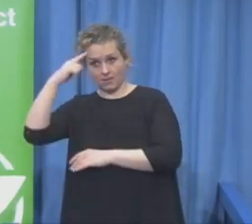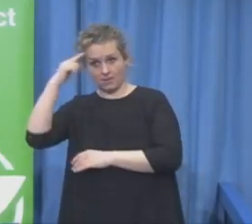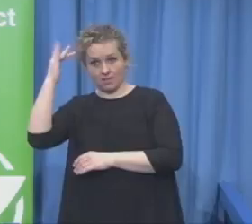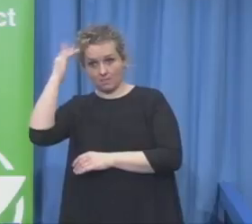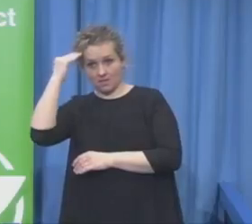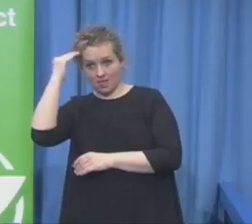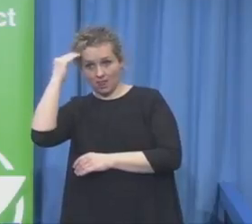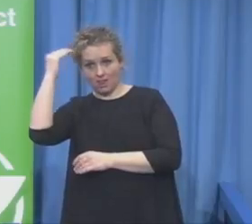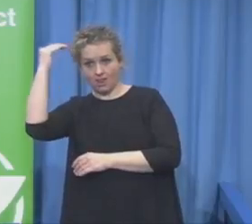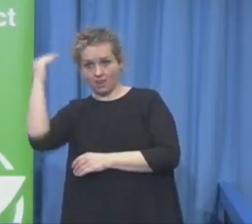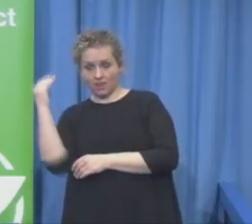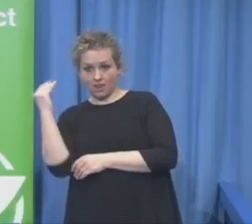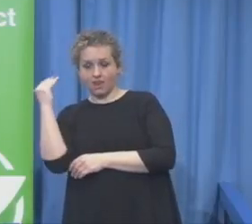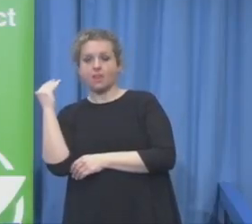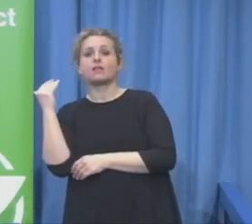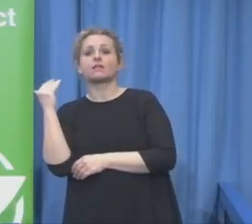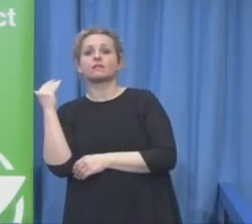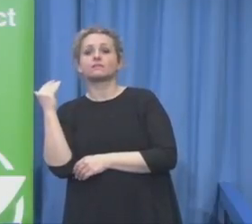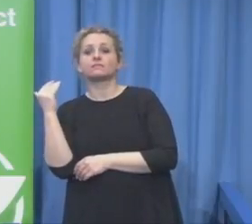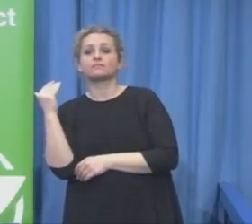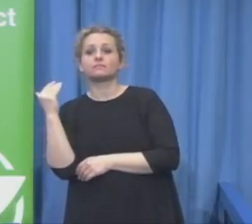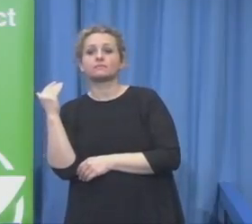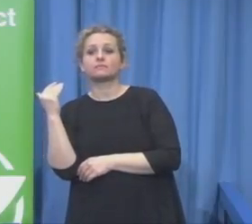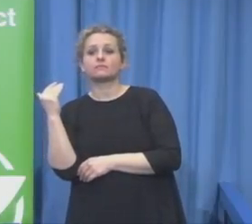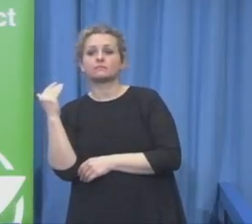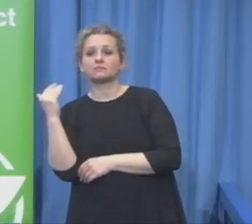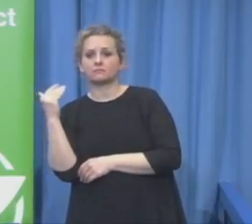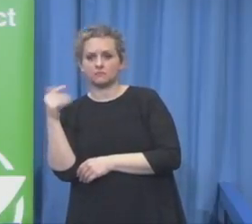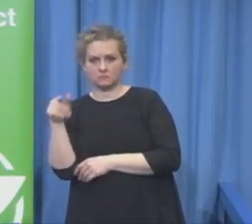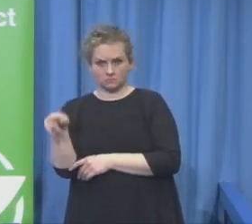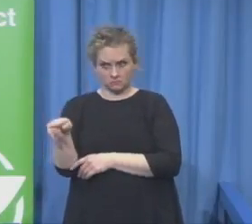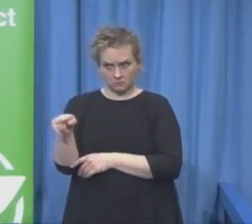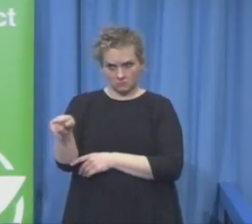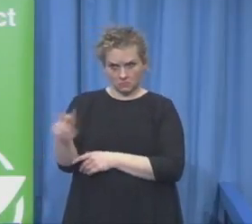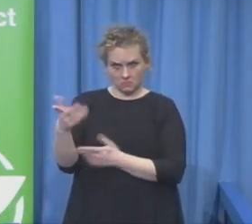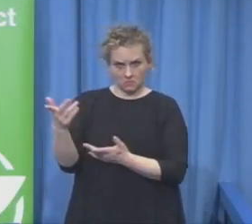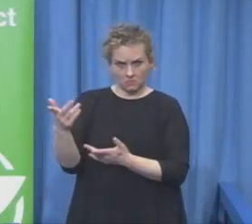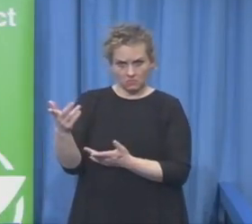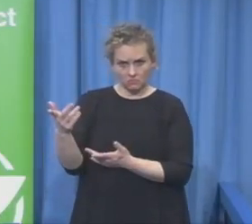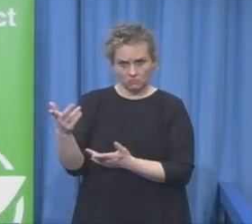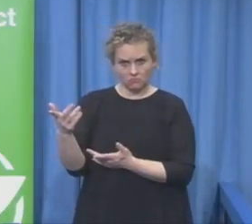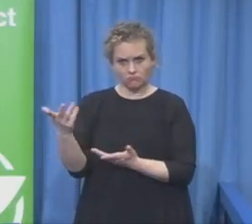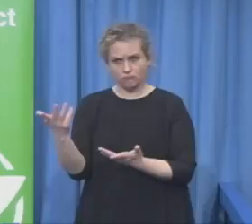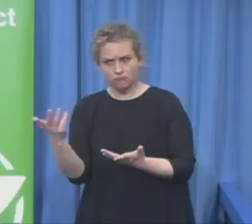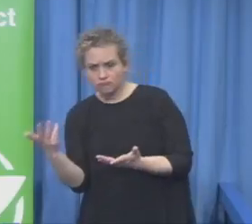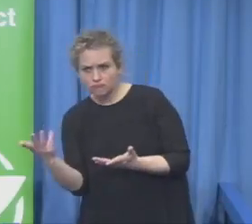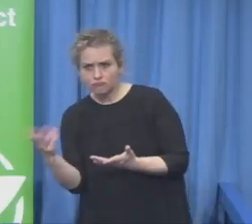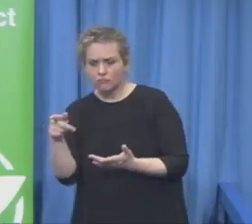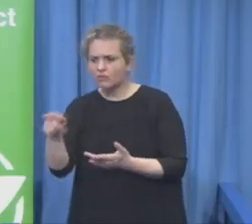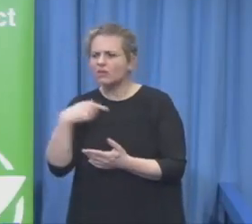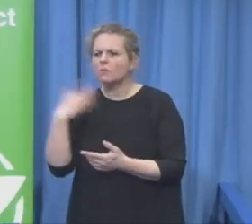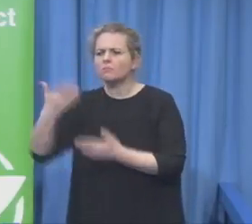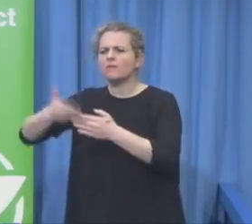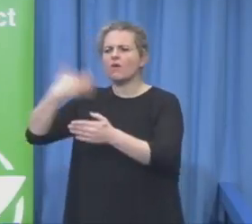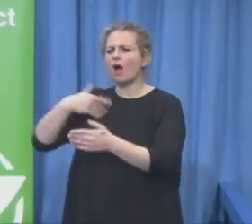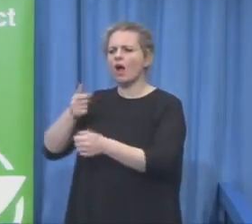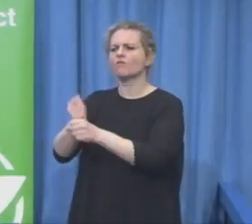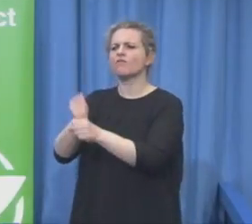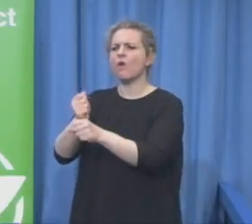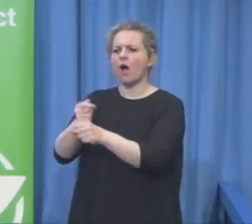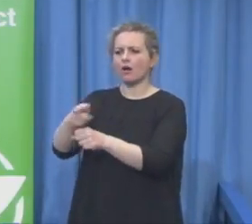has been neglected. And people get put into